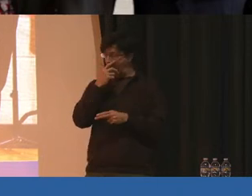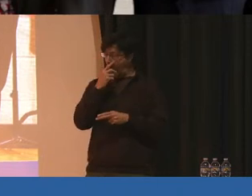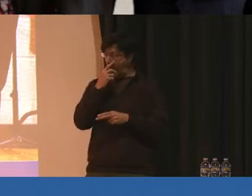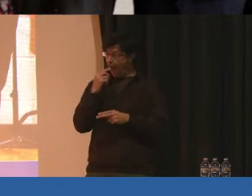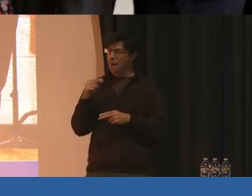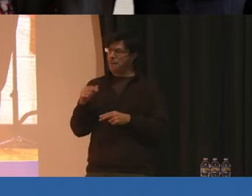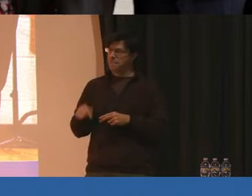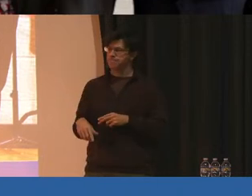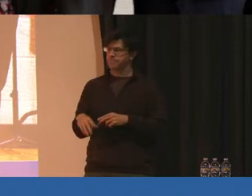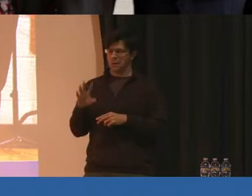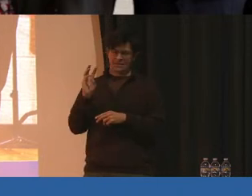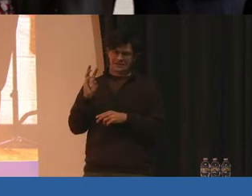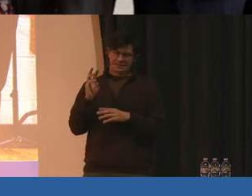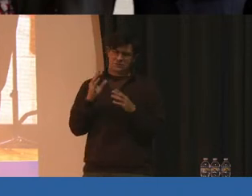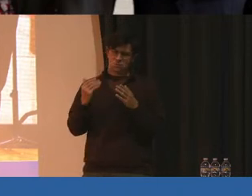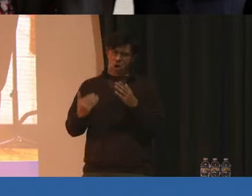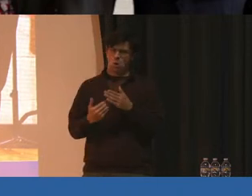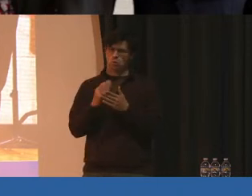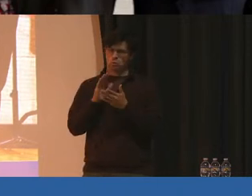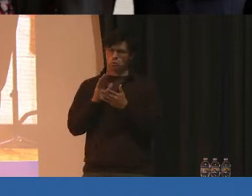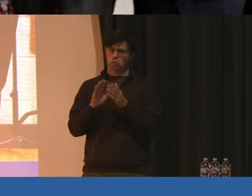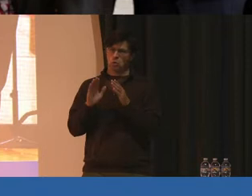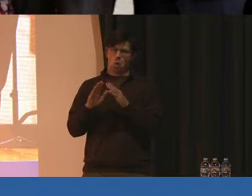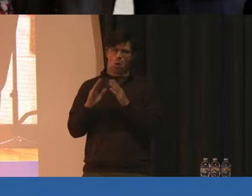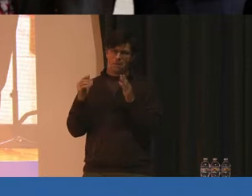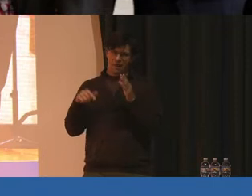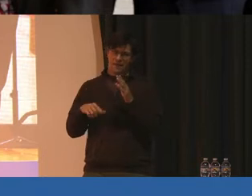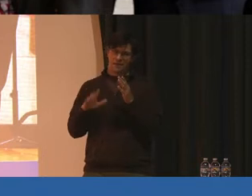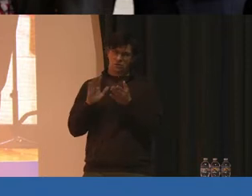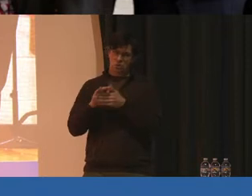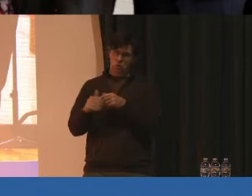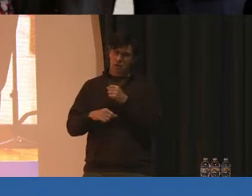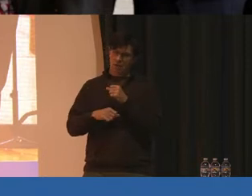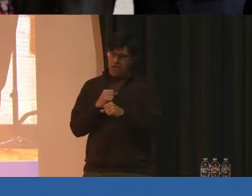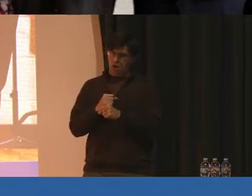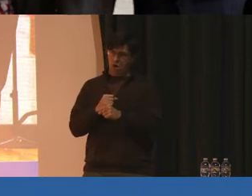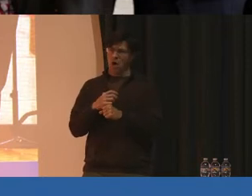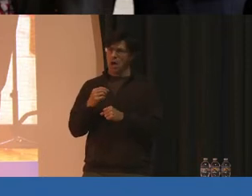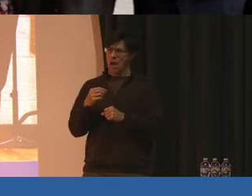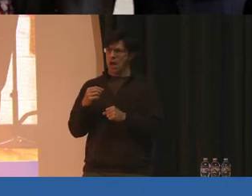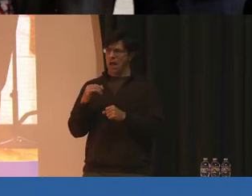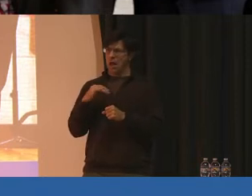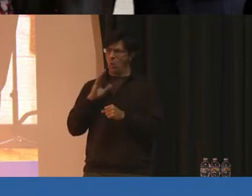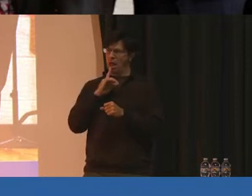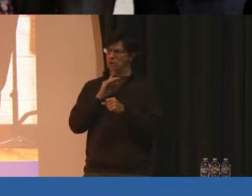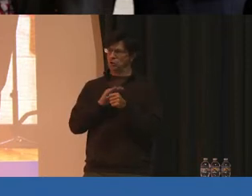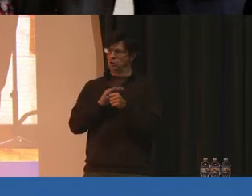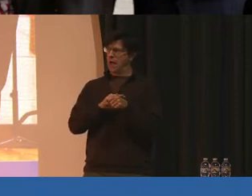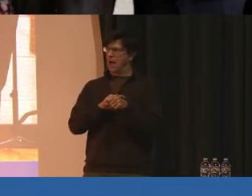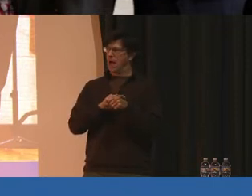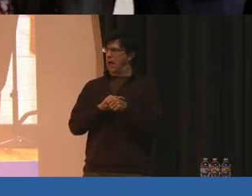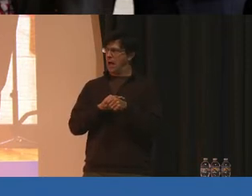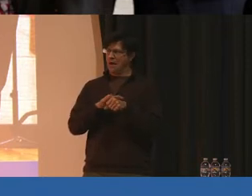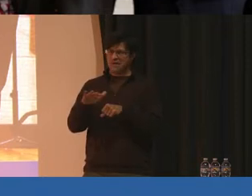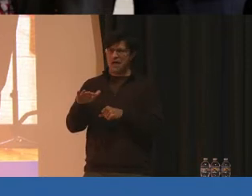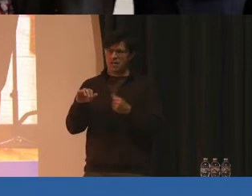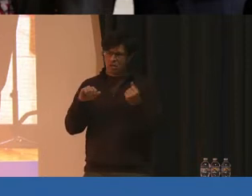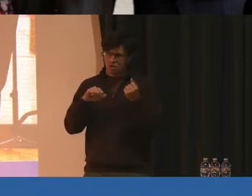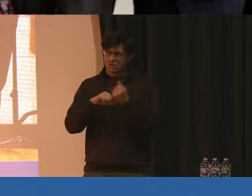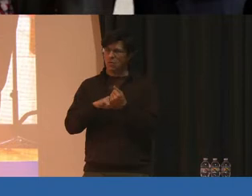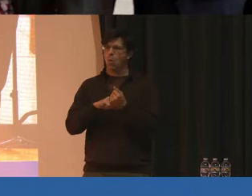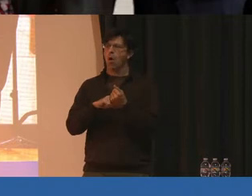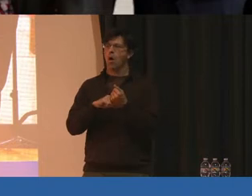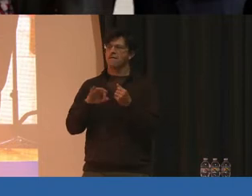six brand-new schools opening this school year alone, and that will actually affect the support of 8